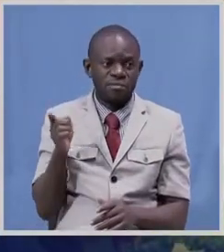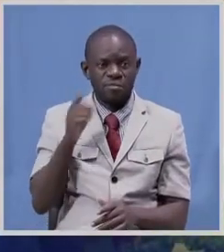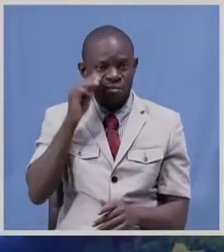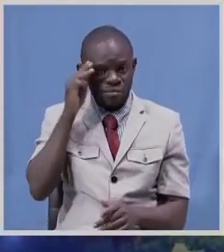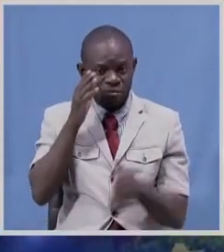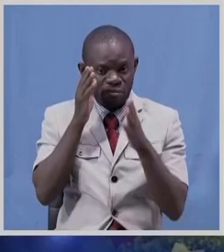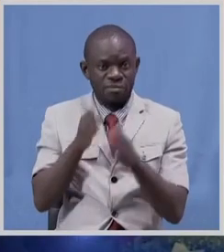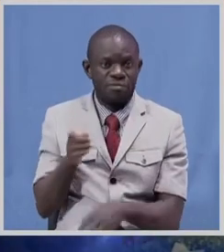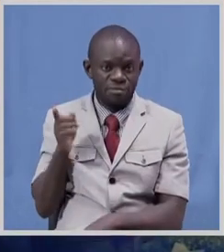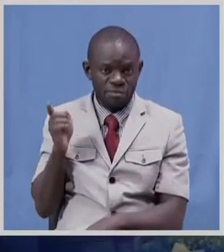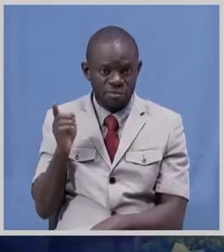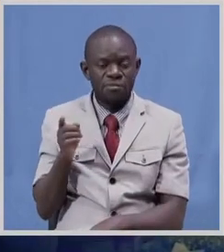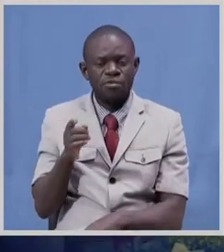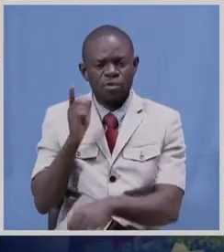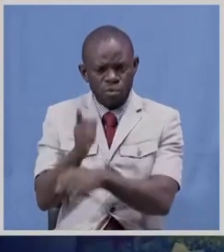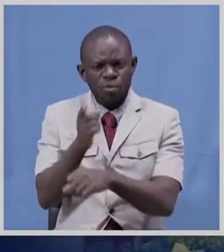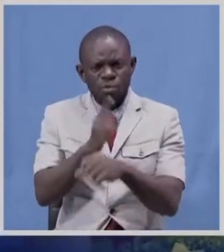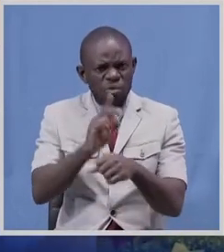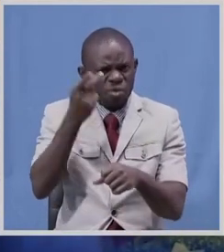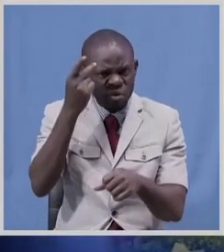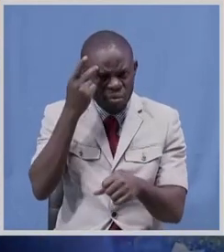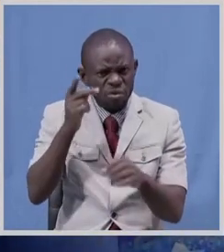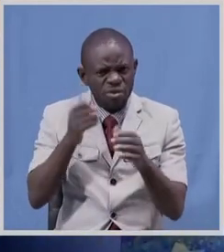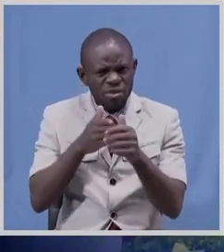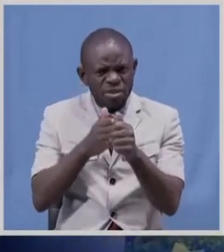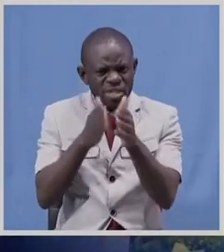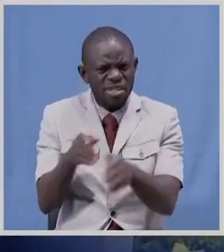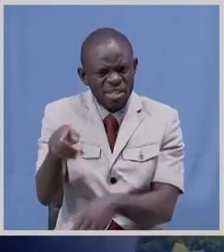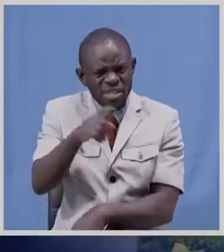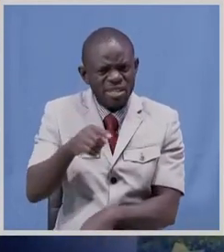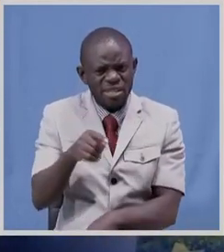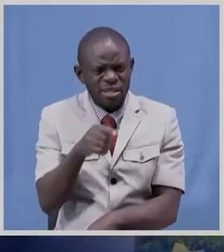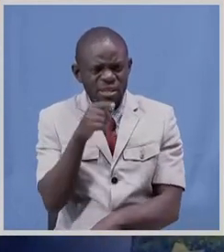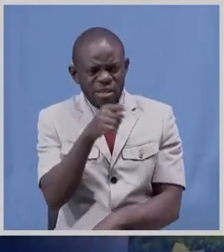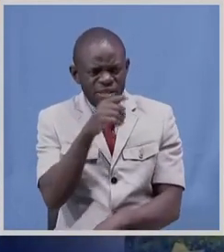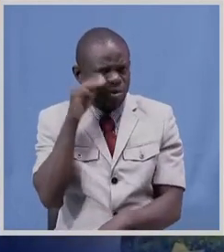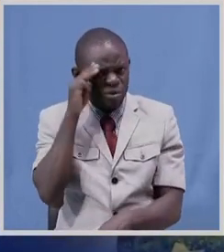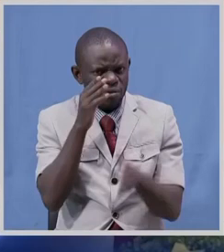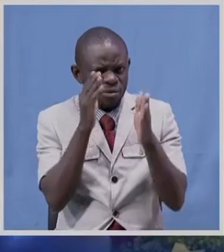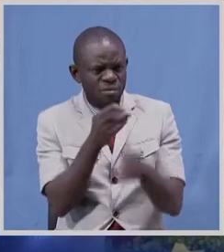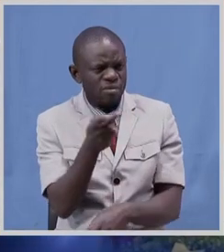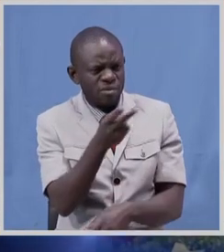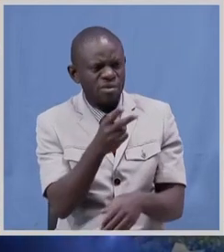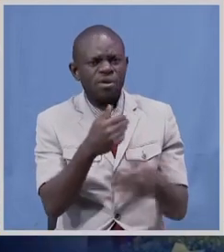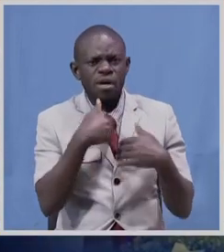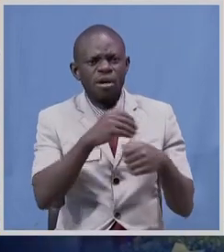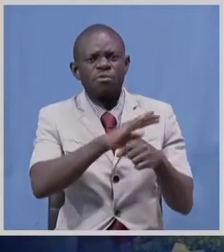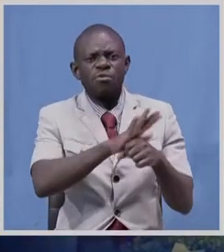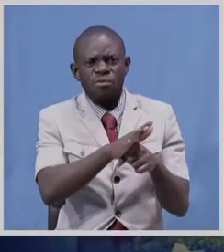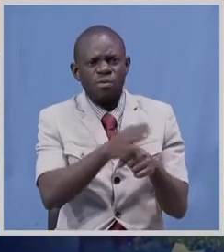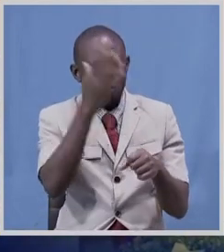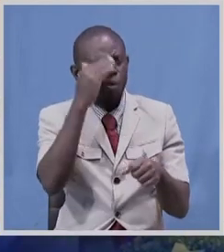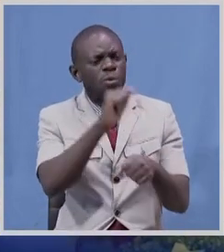the opportunity to warn political leaders who are mocking ministers that tested positive for covet 19 while on duty and then all-meaning